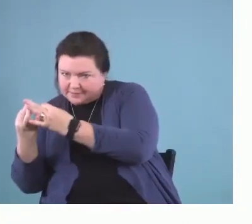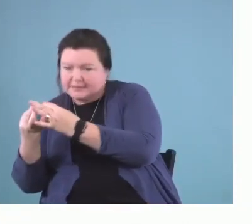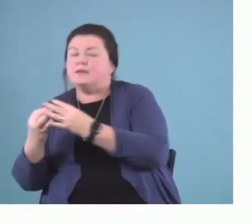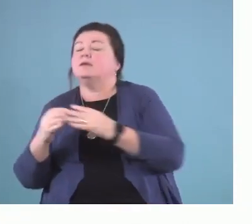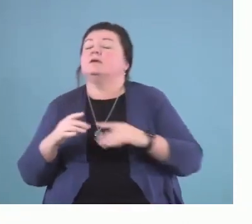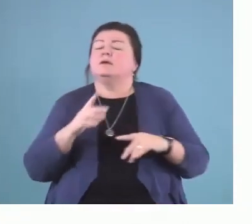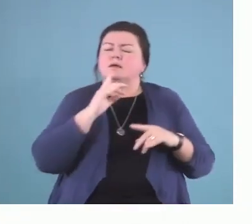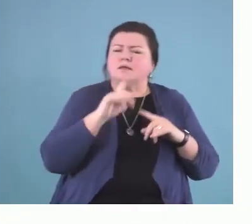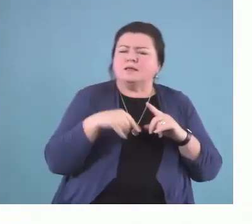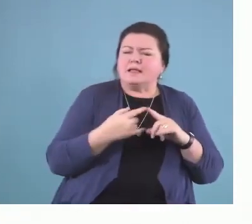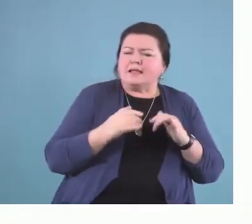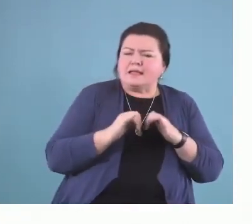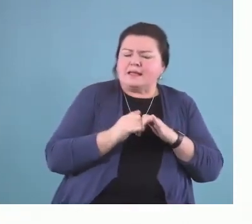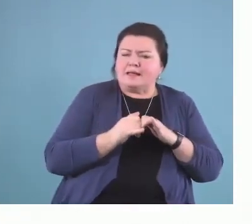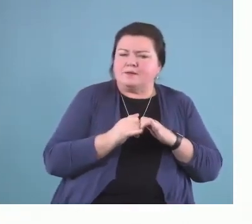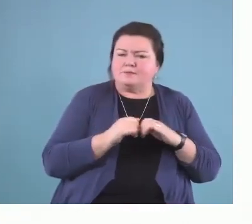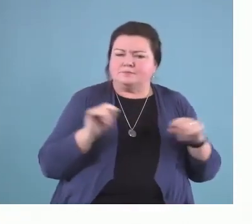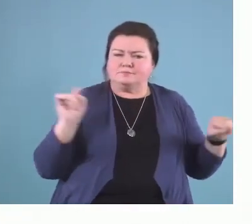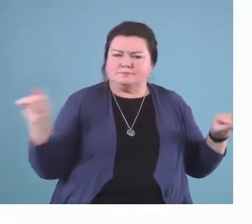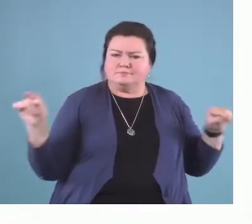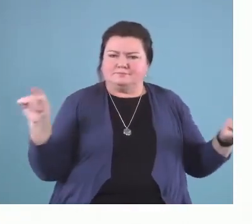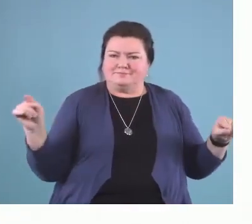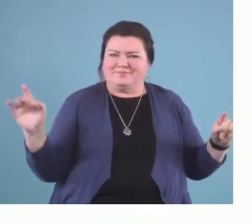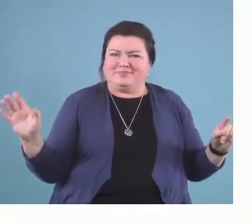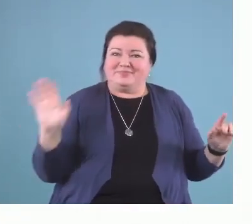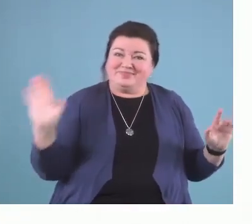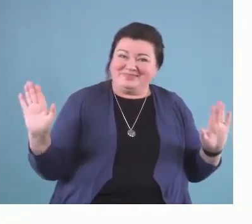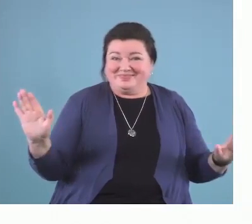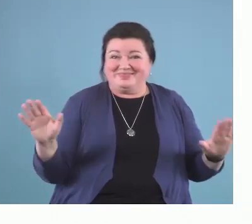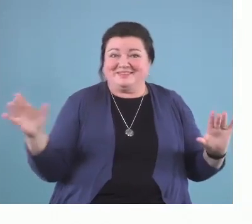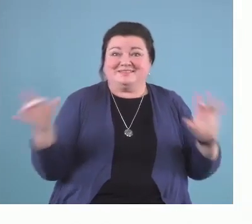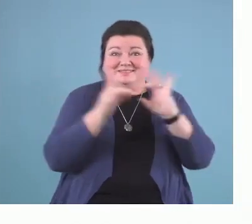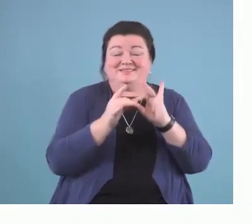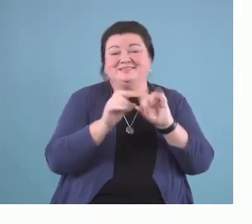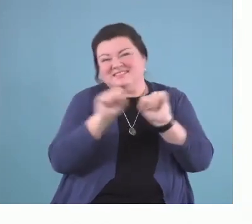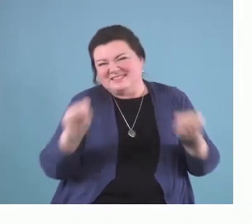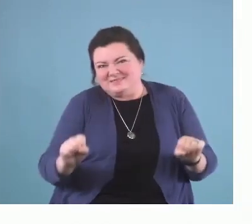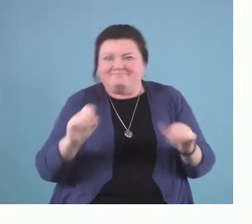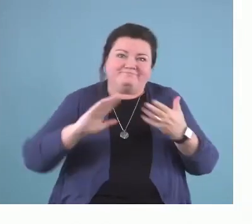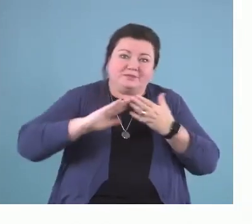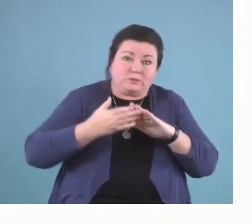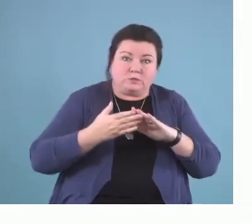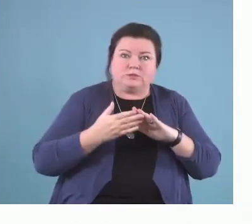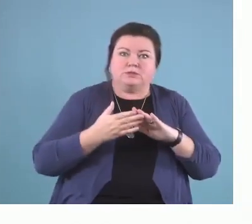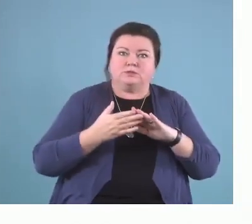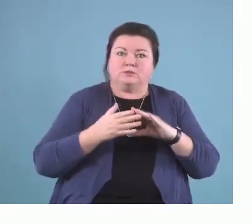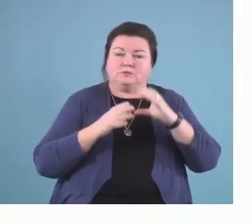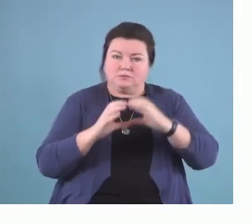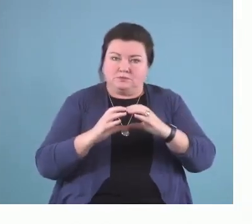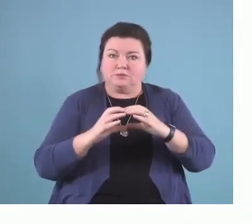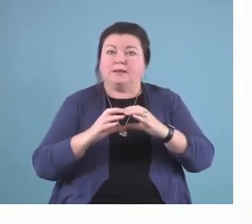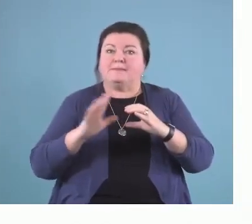those, that system or community functions in larger systems